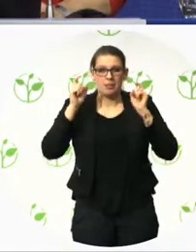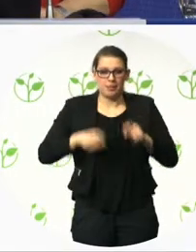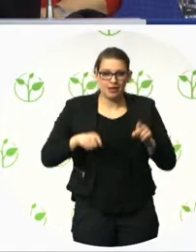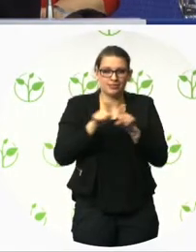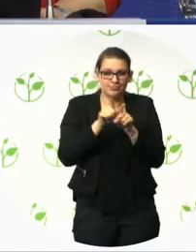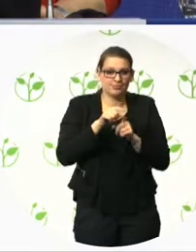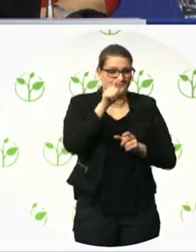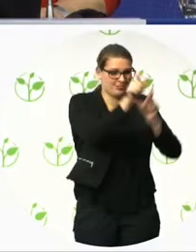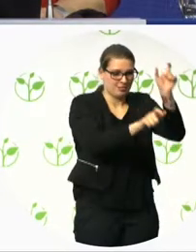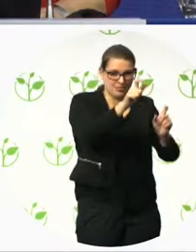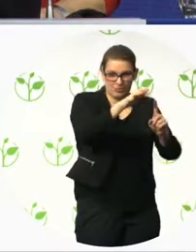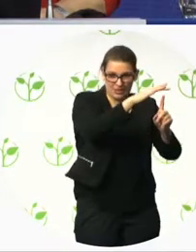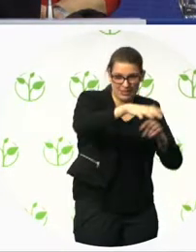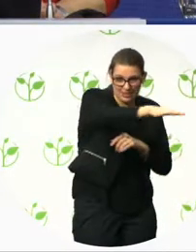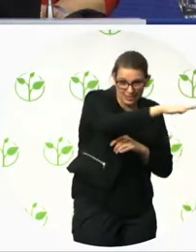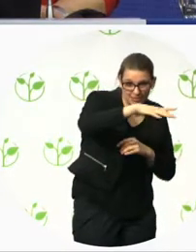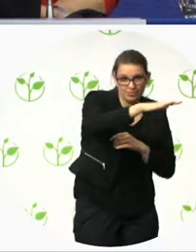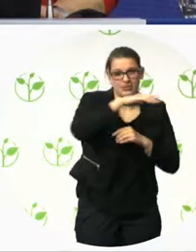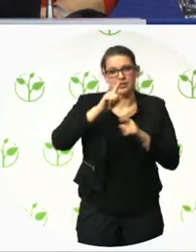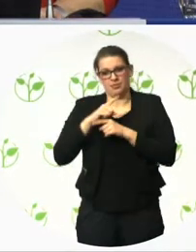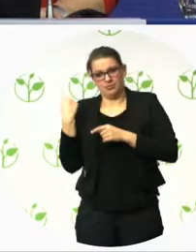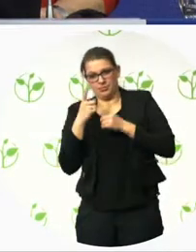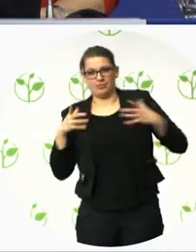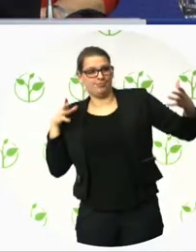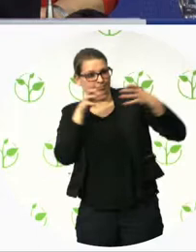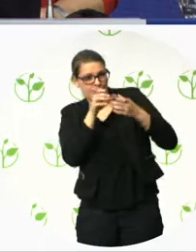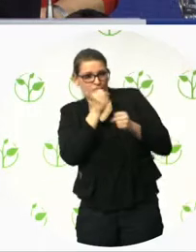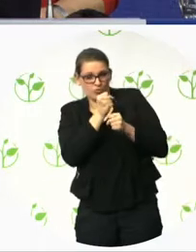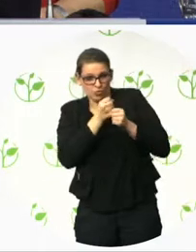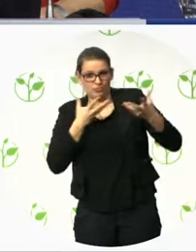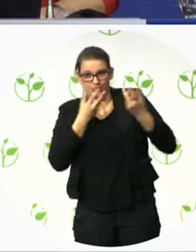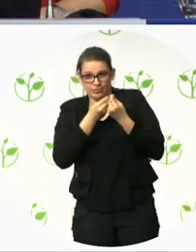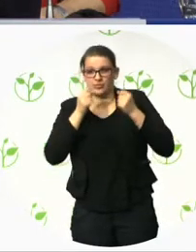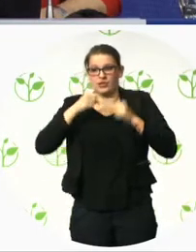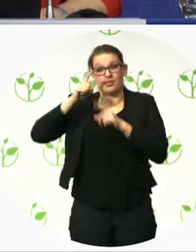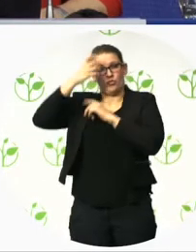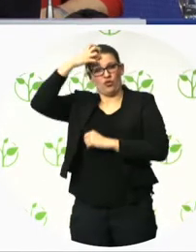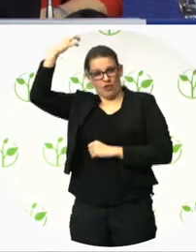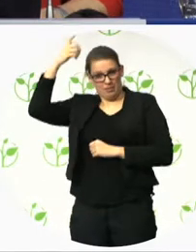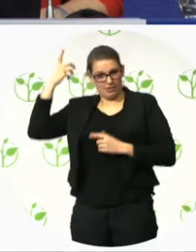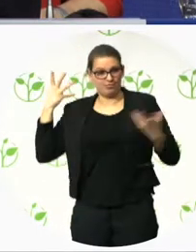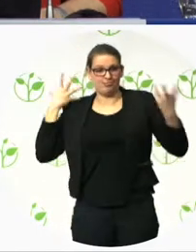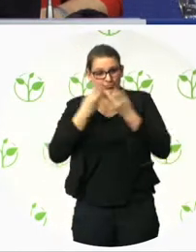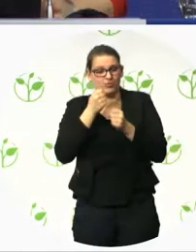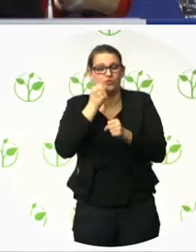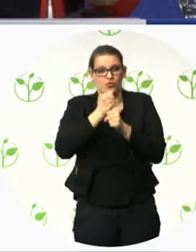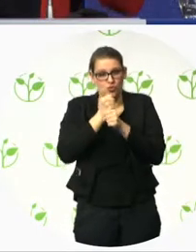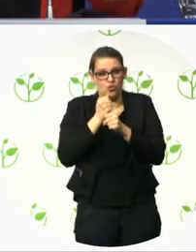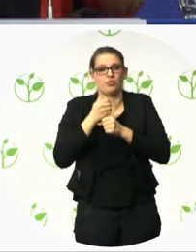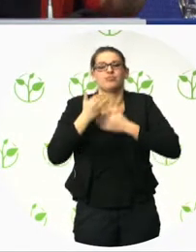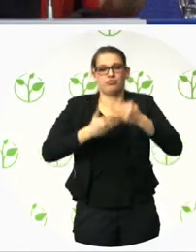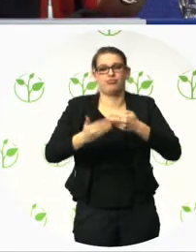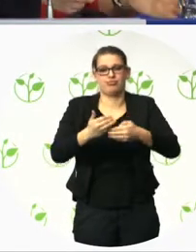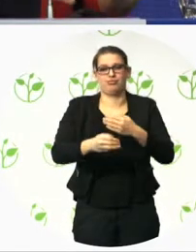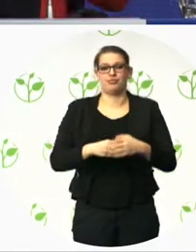The idea with the strategy is, of course, that it is comprehensive. It's